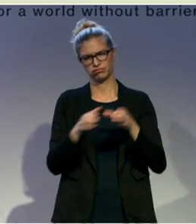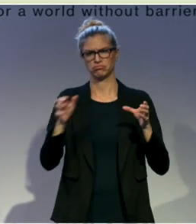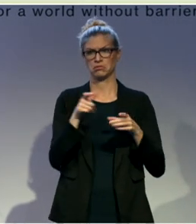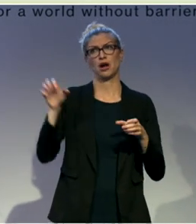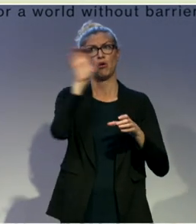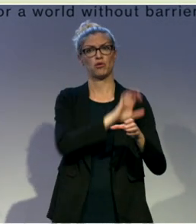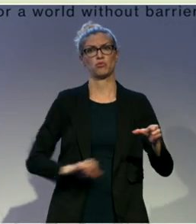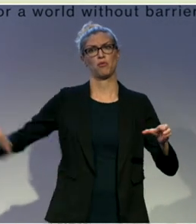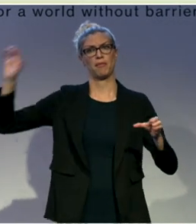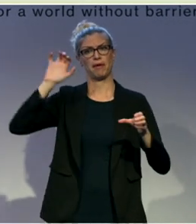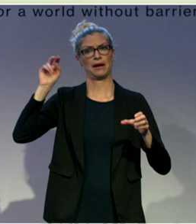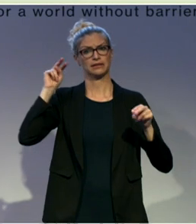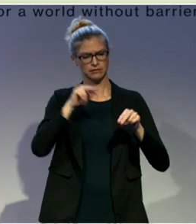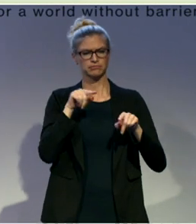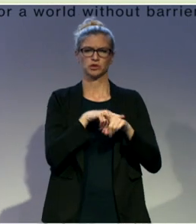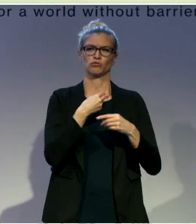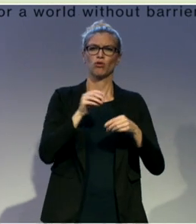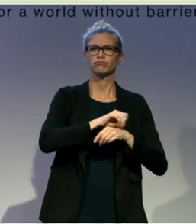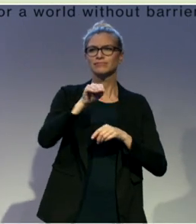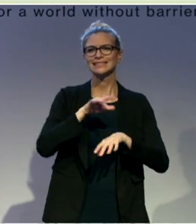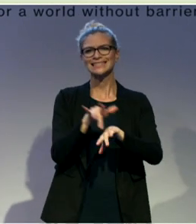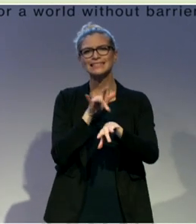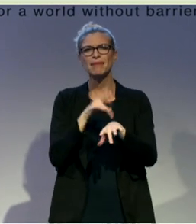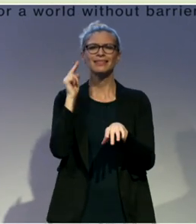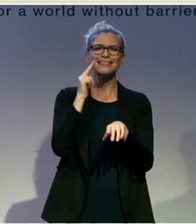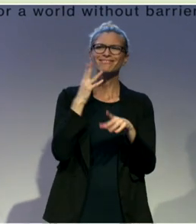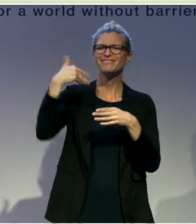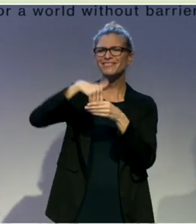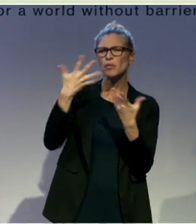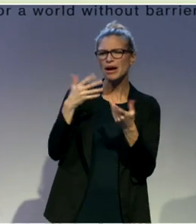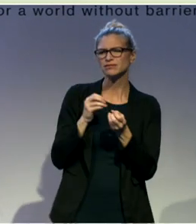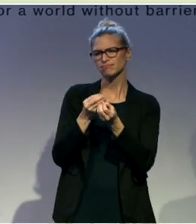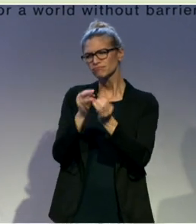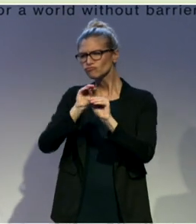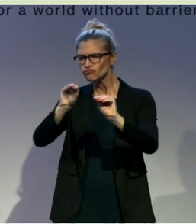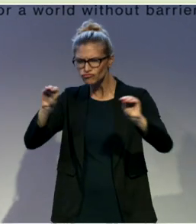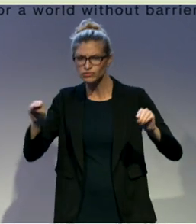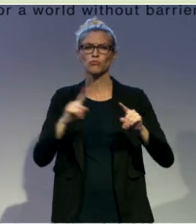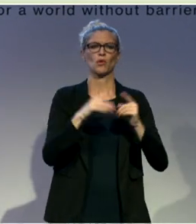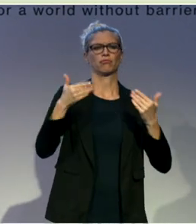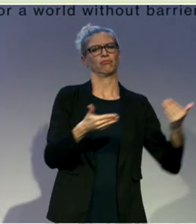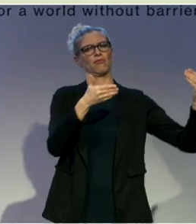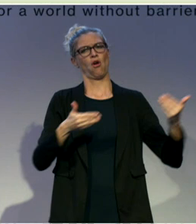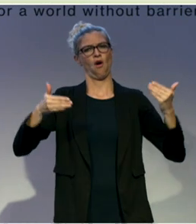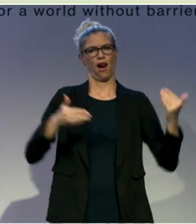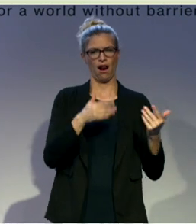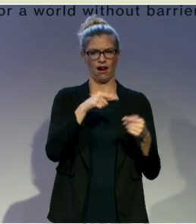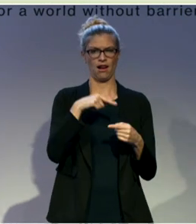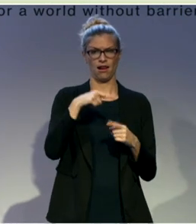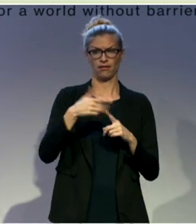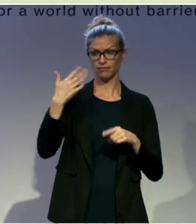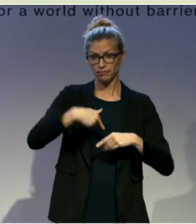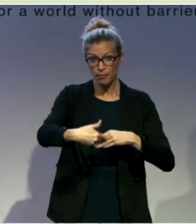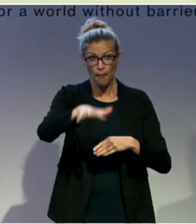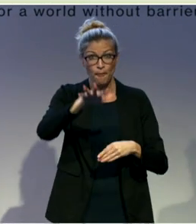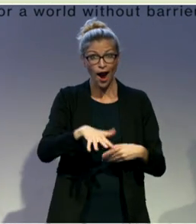also a lot of sensitization, like you have seen the diversity ball. The next one is on the 4th of May. If you're in Vienna, you have to come